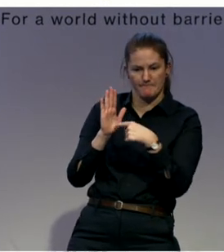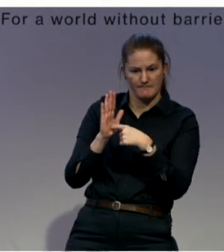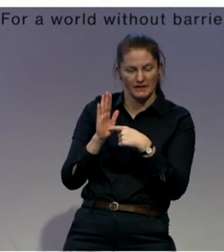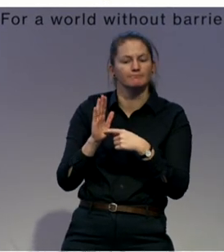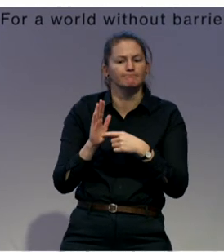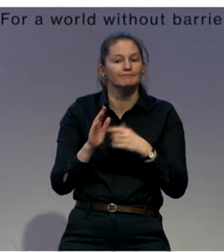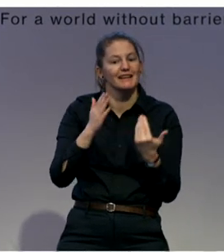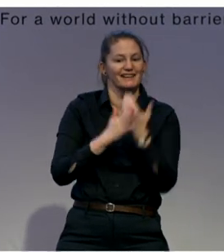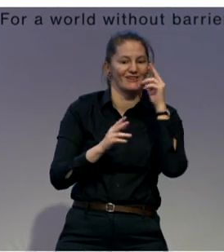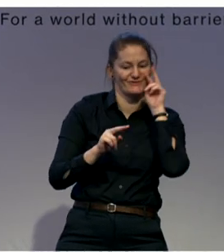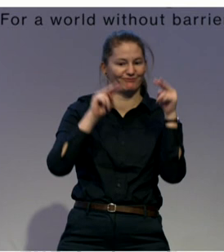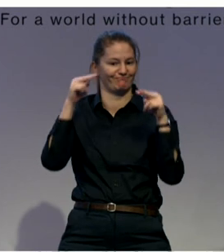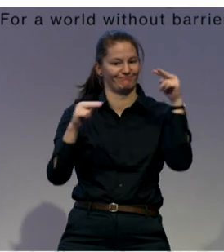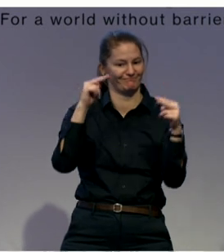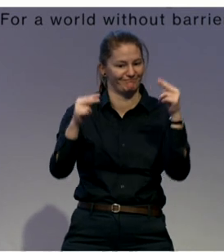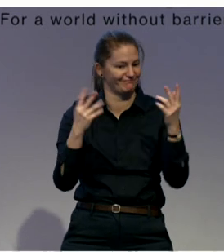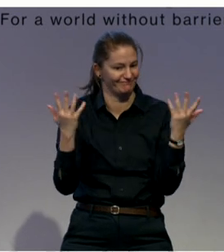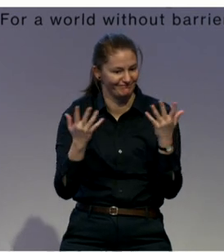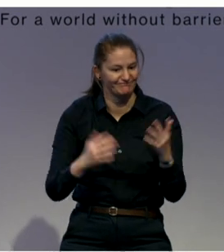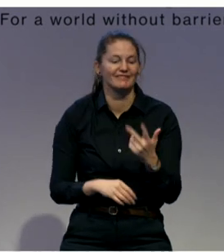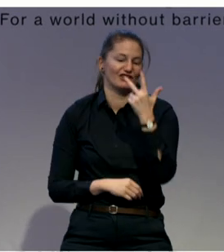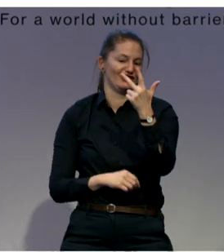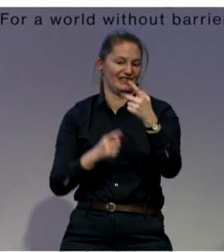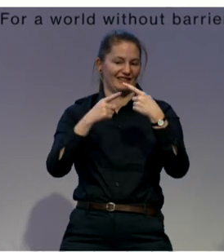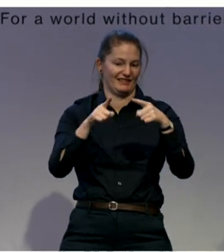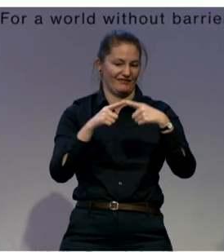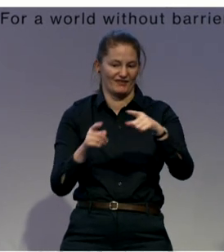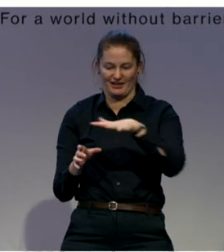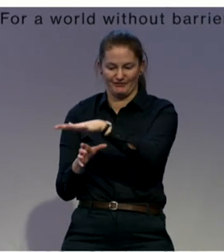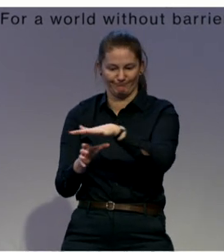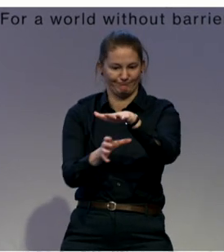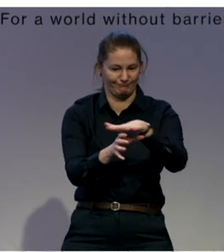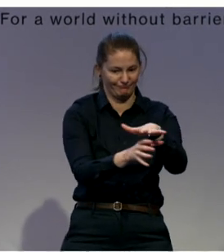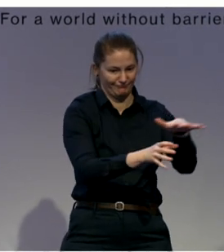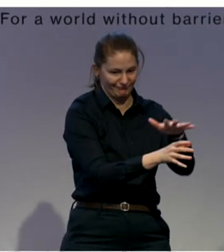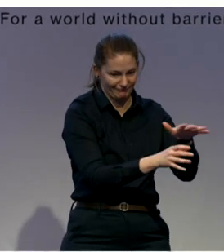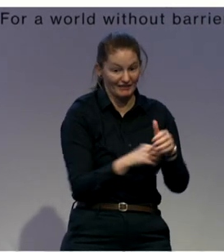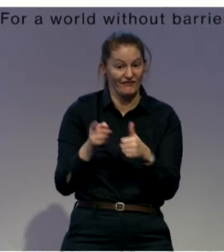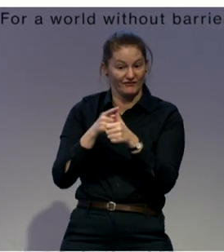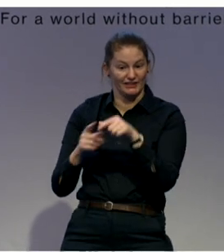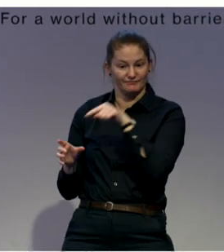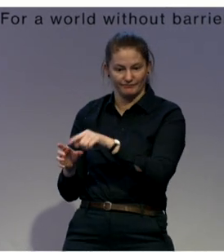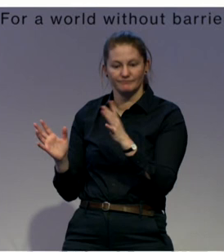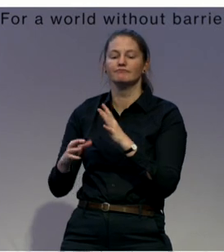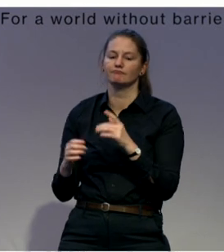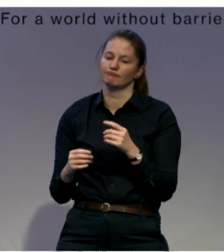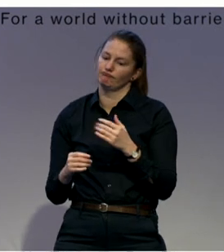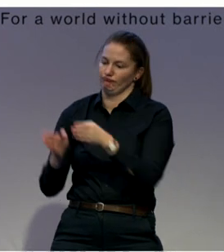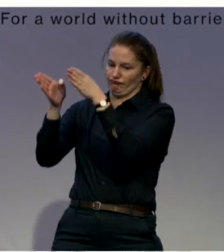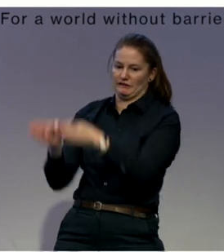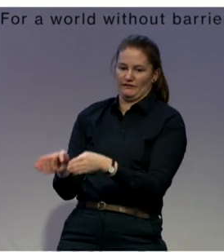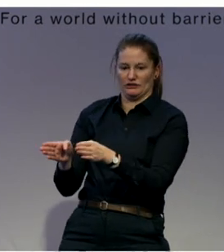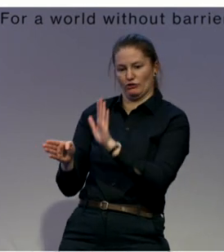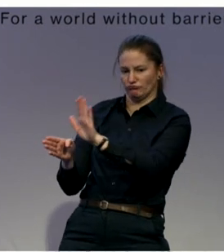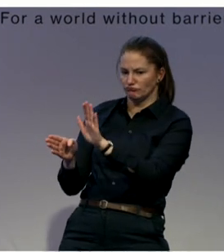levels. First of all, at the individual level. To empower and to engage